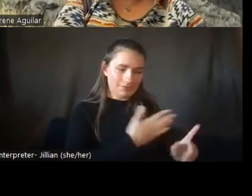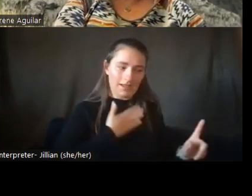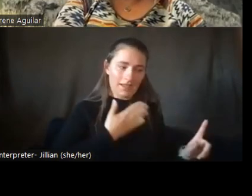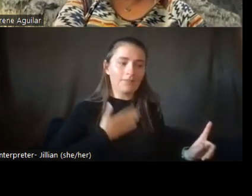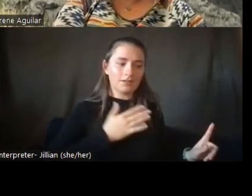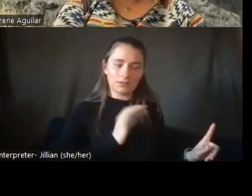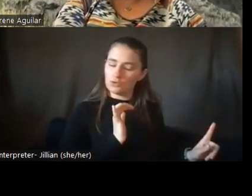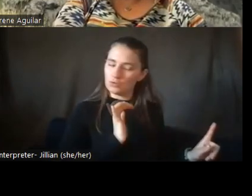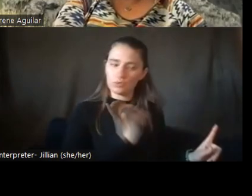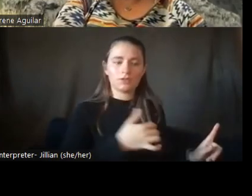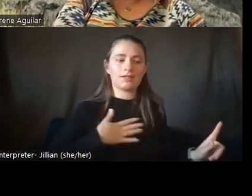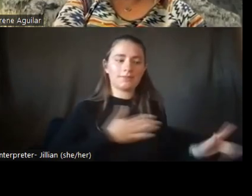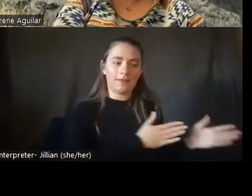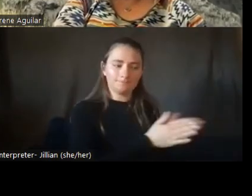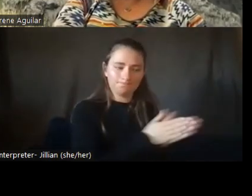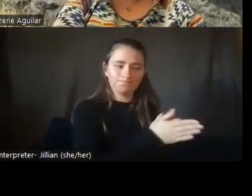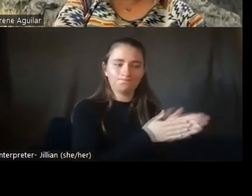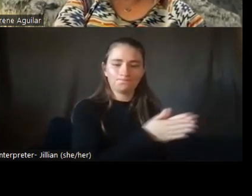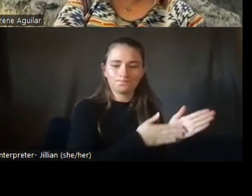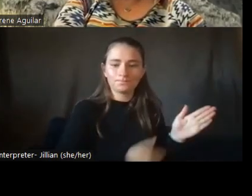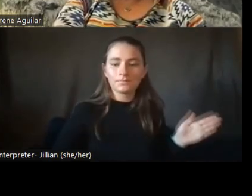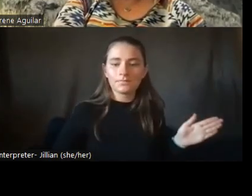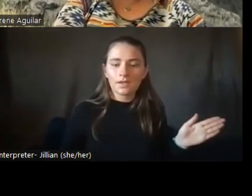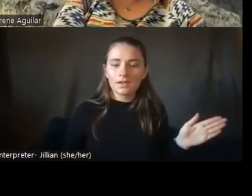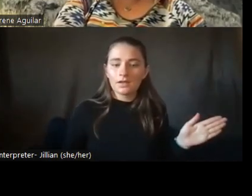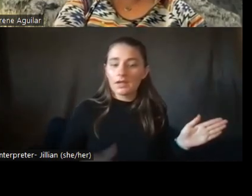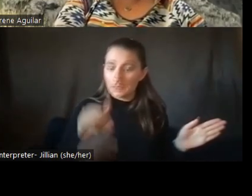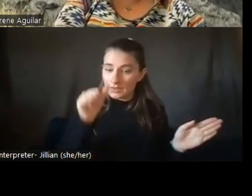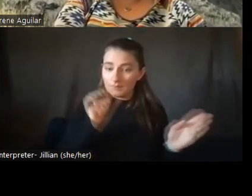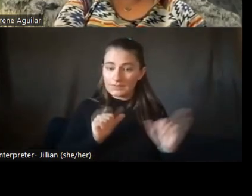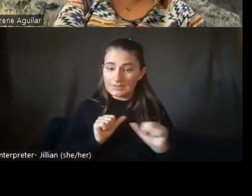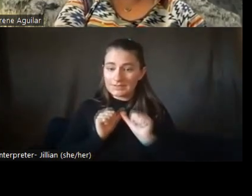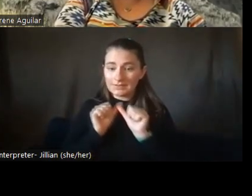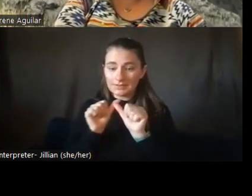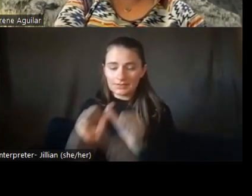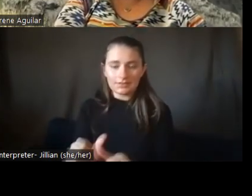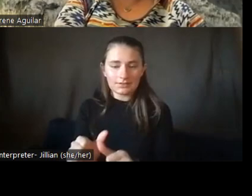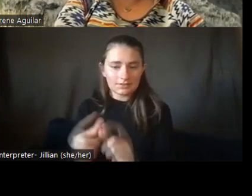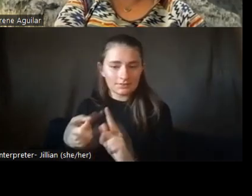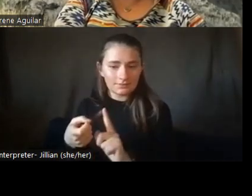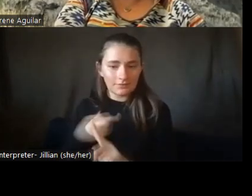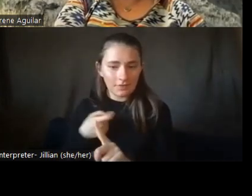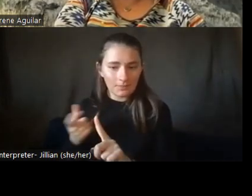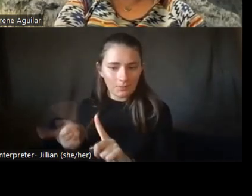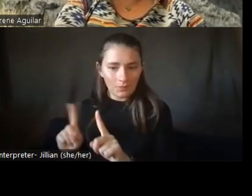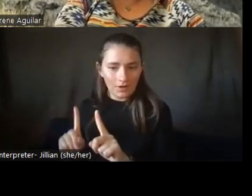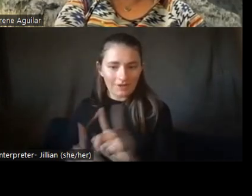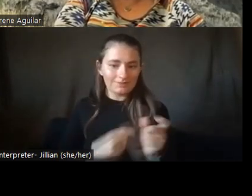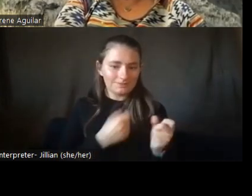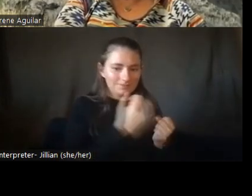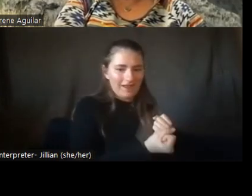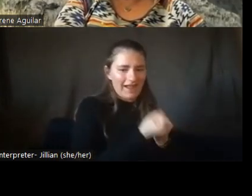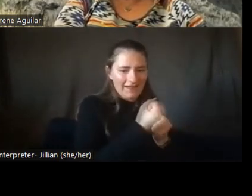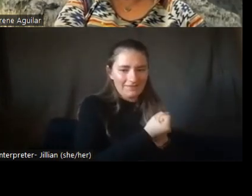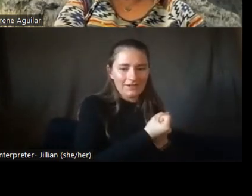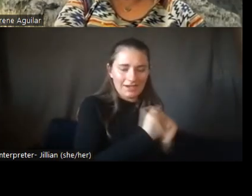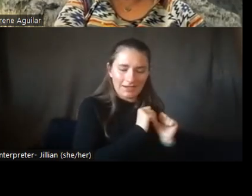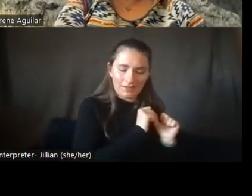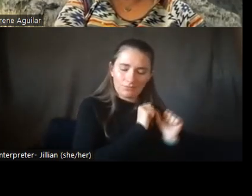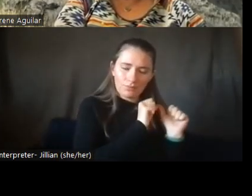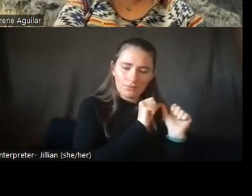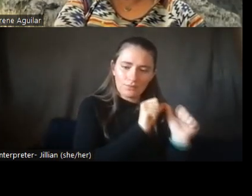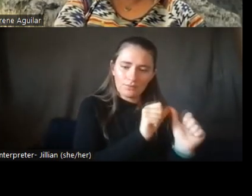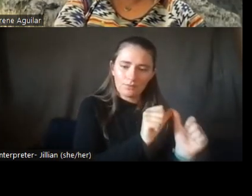say, um, the resilience has come from, um, advocating for so long for them